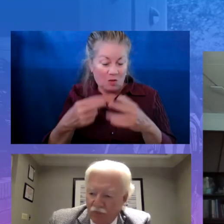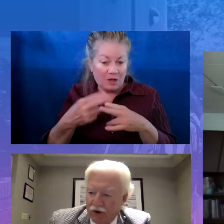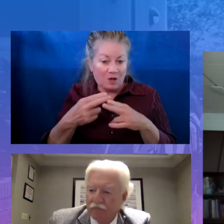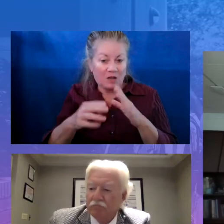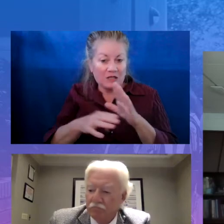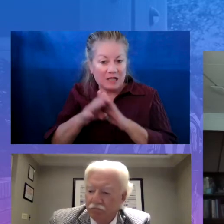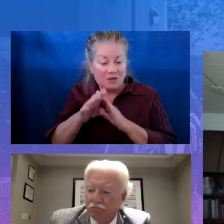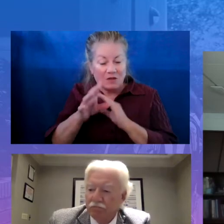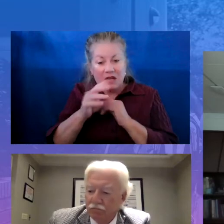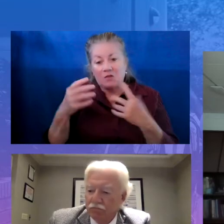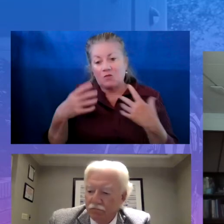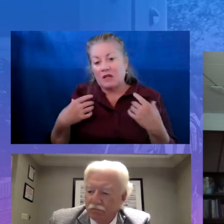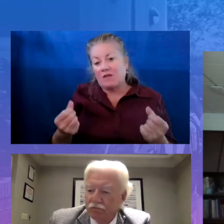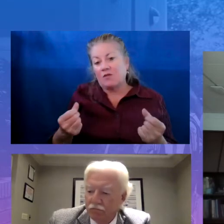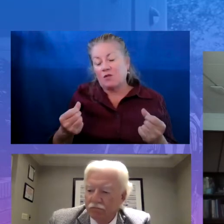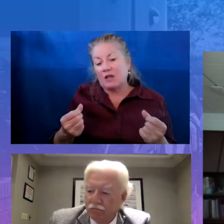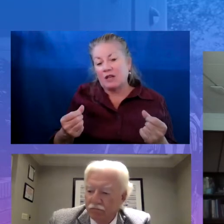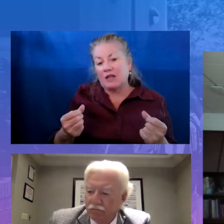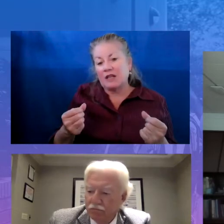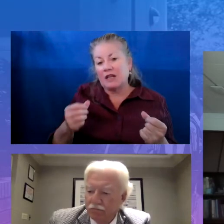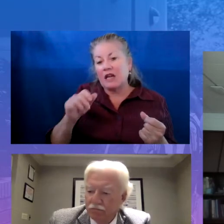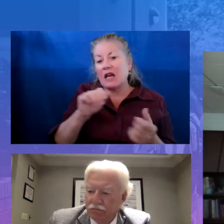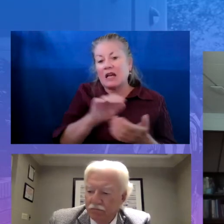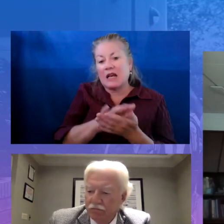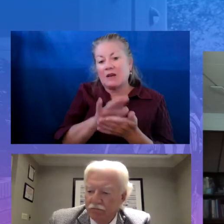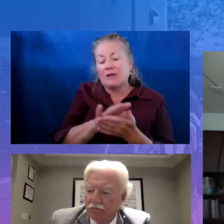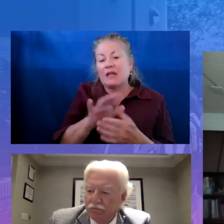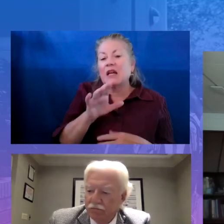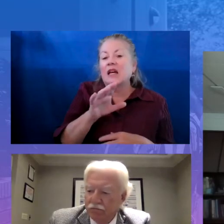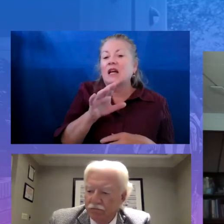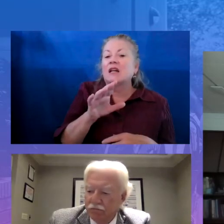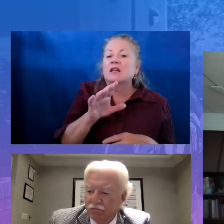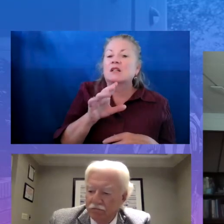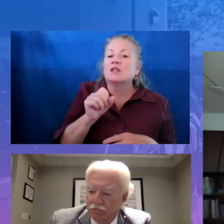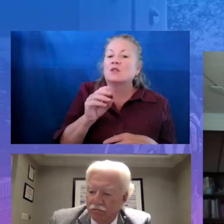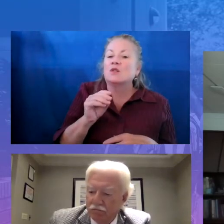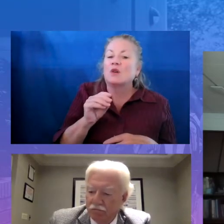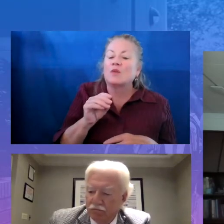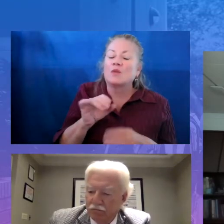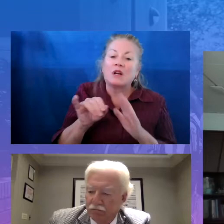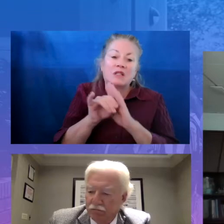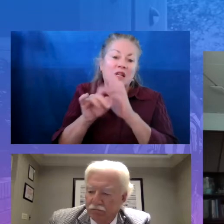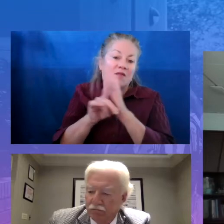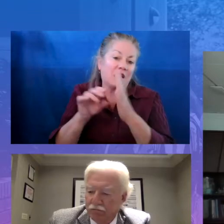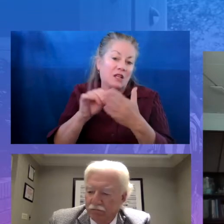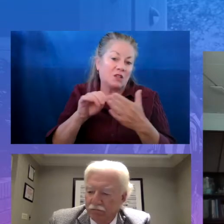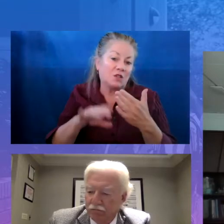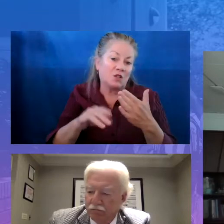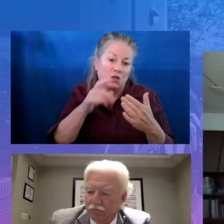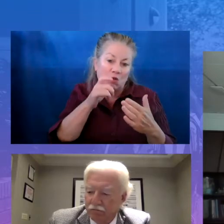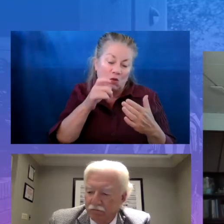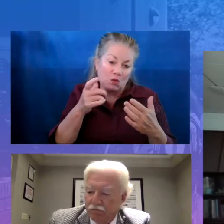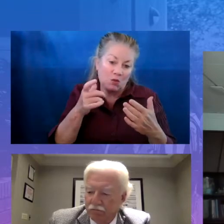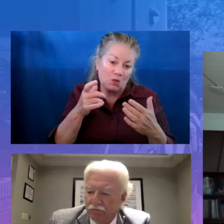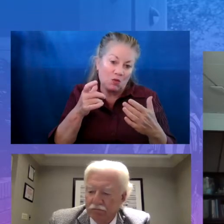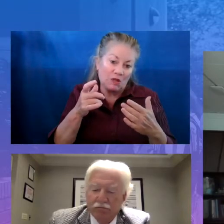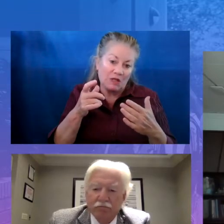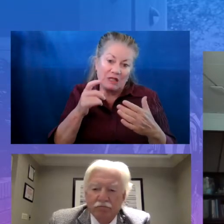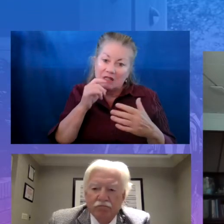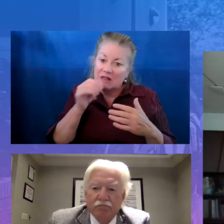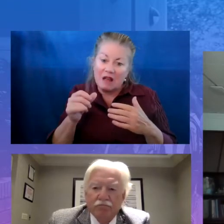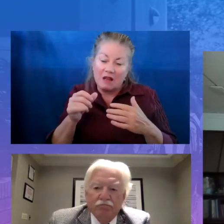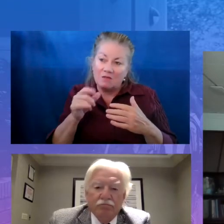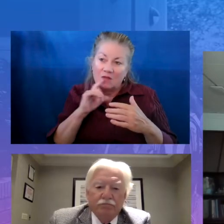academies. So we are identifying students who were disproportionately impacted by the